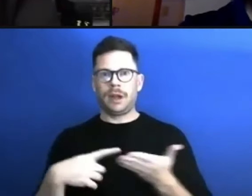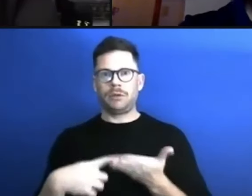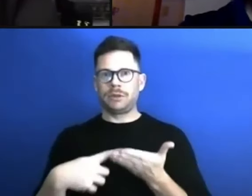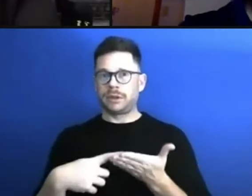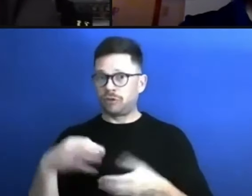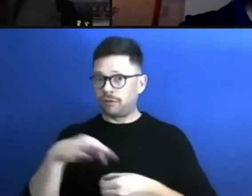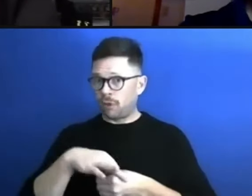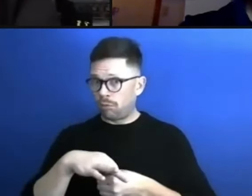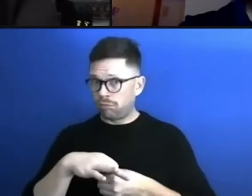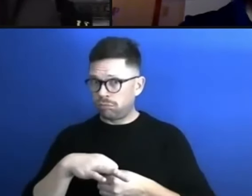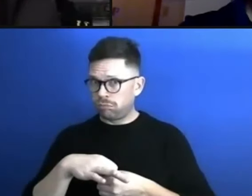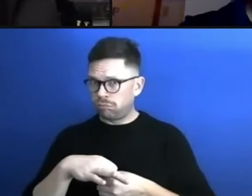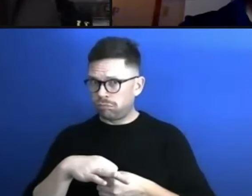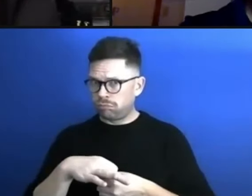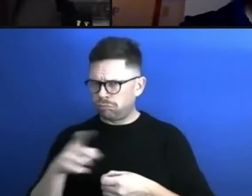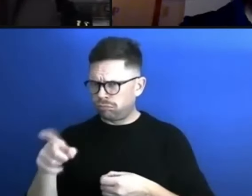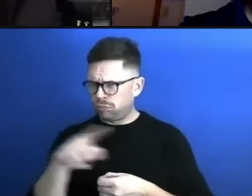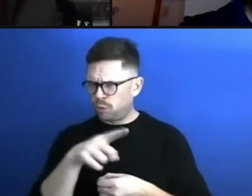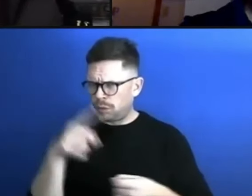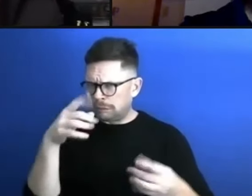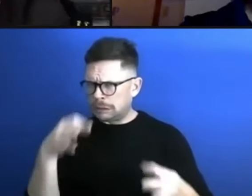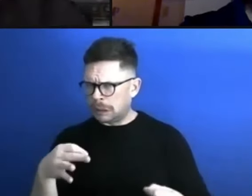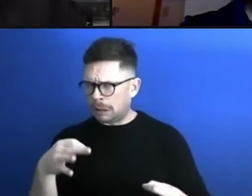doing this or are we not? This is up to you guys.